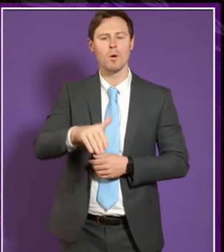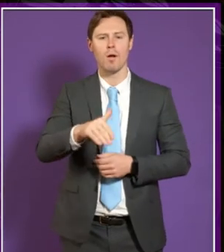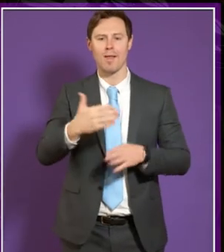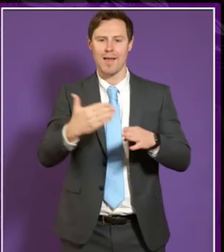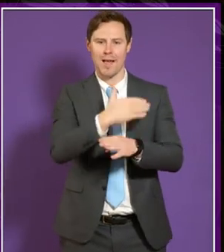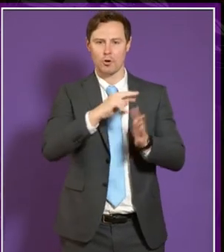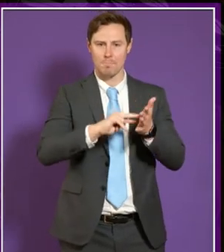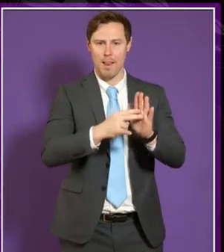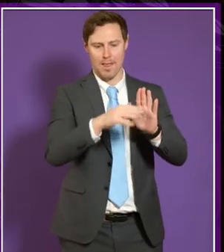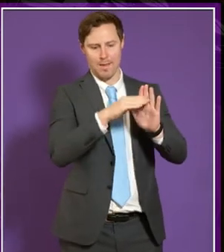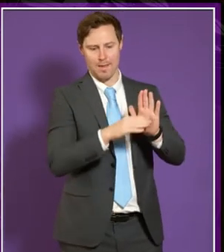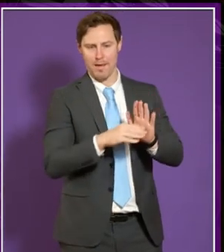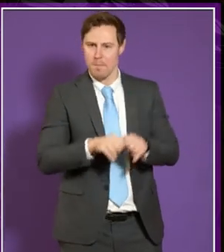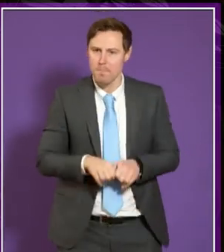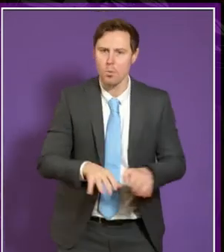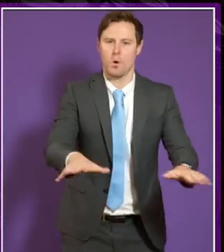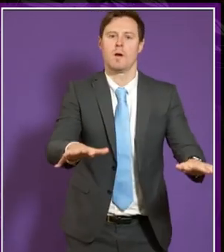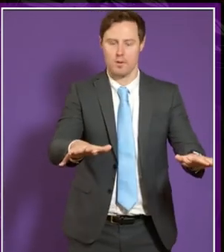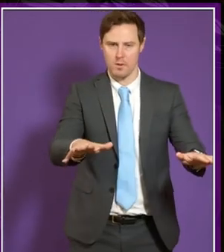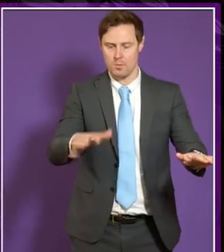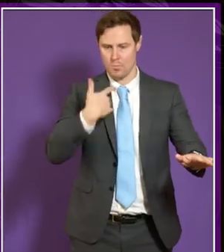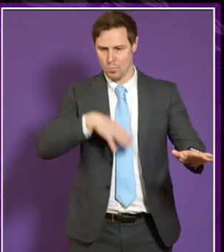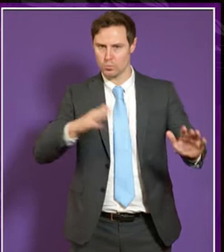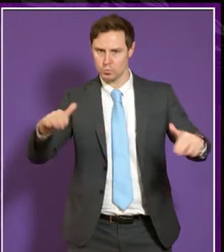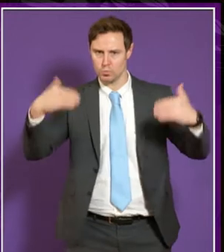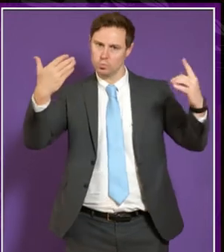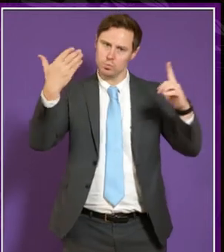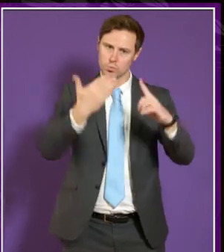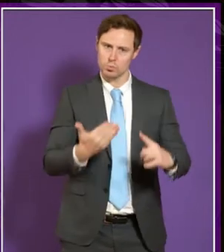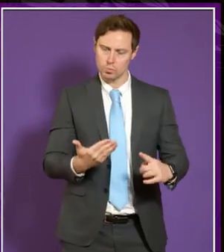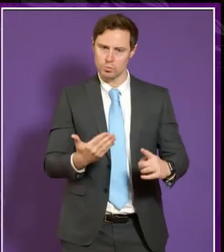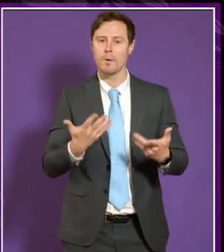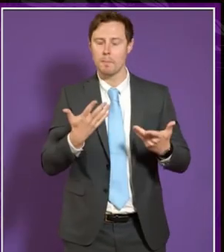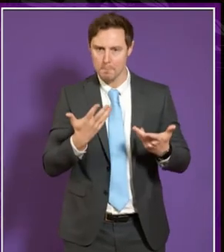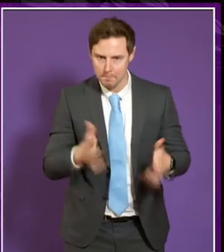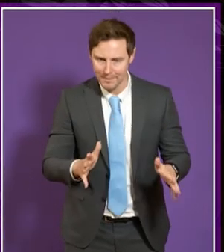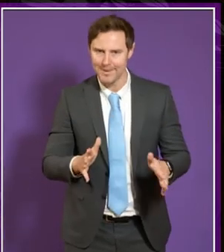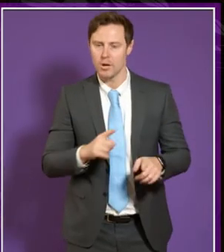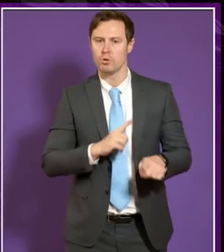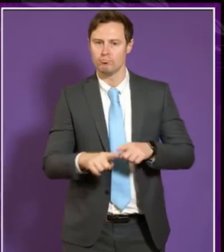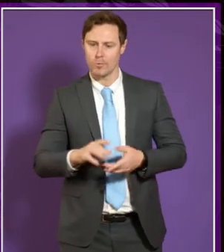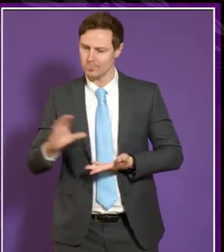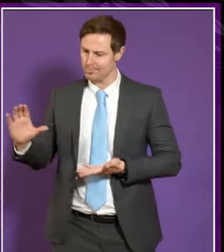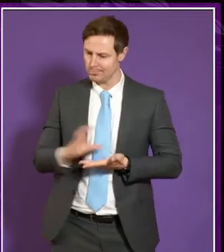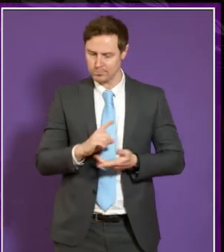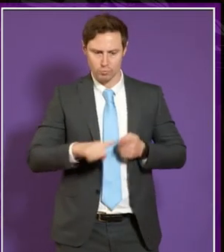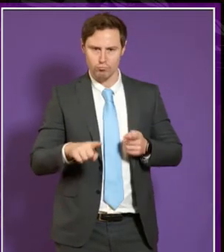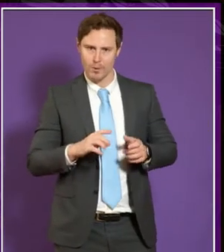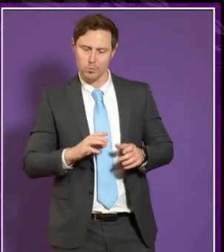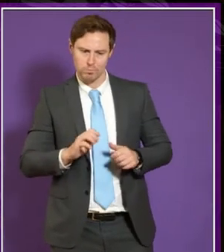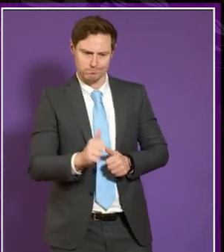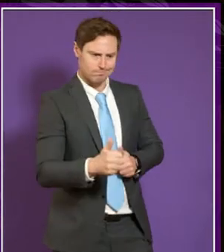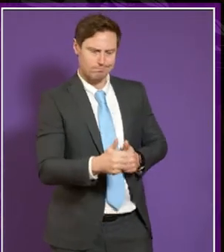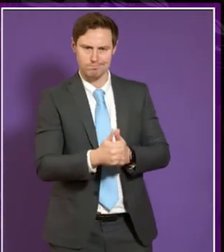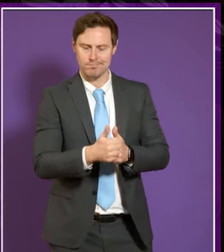the university which has resulted in a significant significant investment in resources within that area.